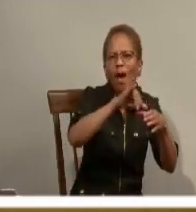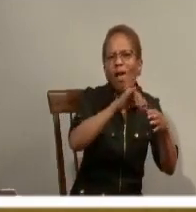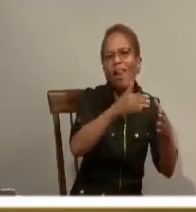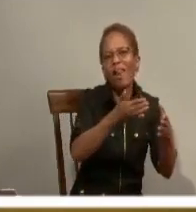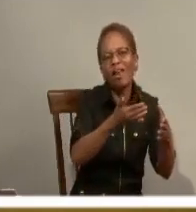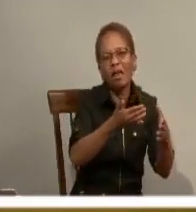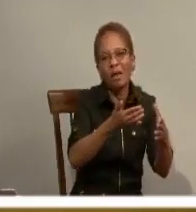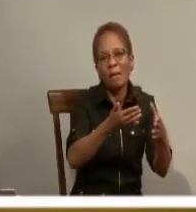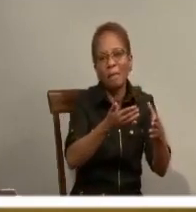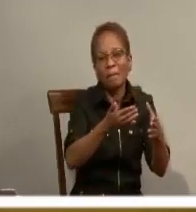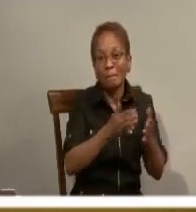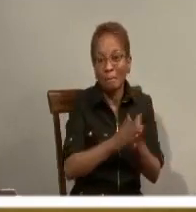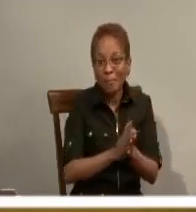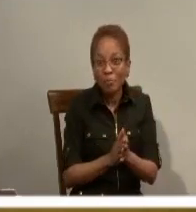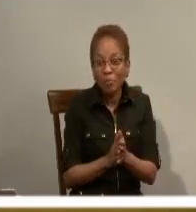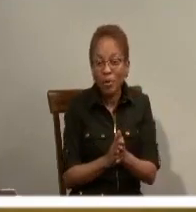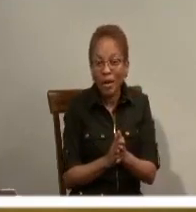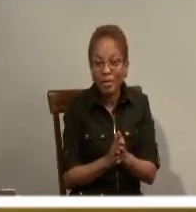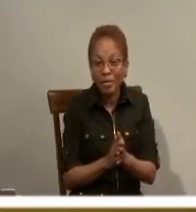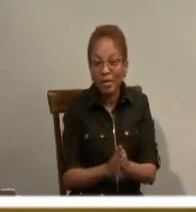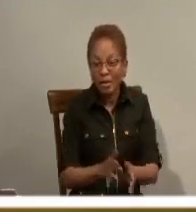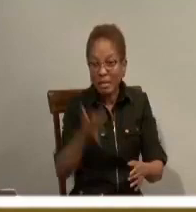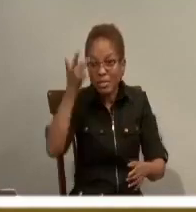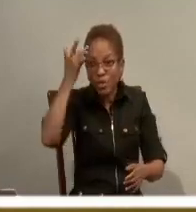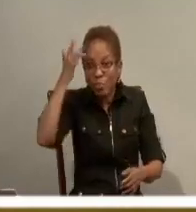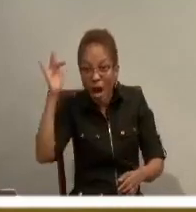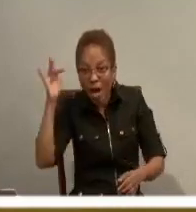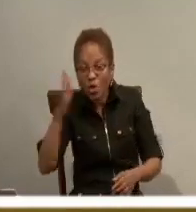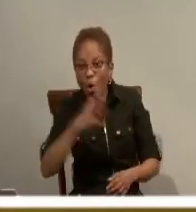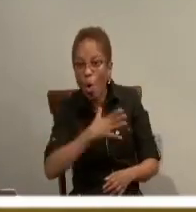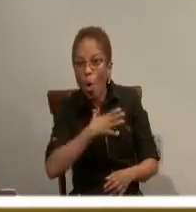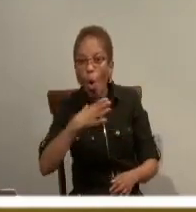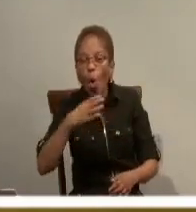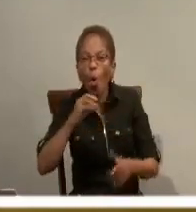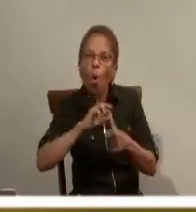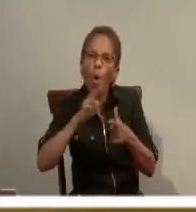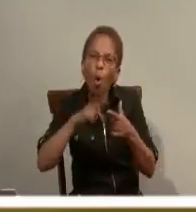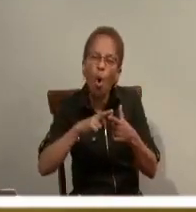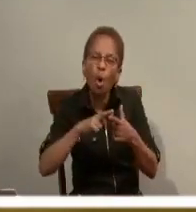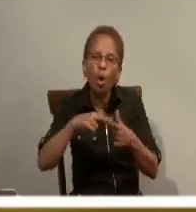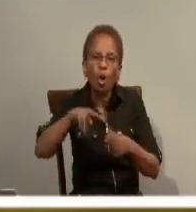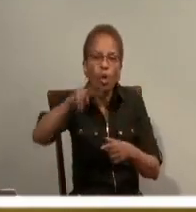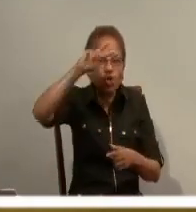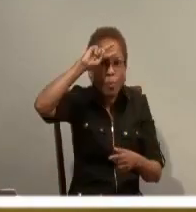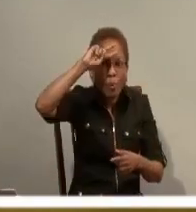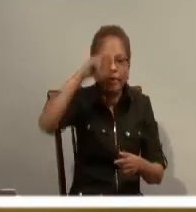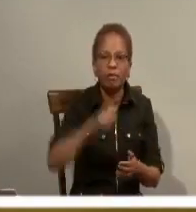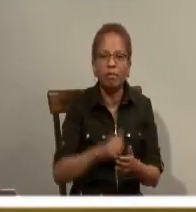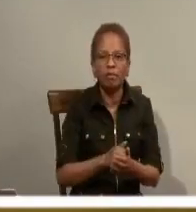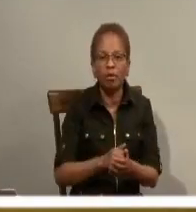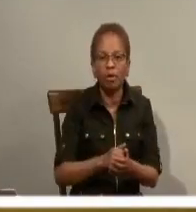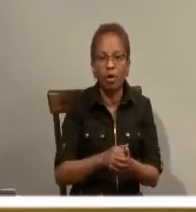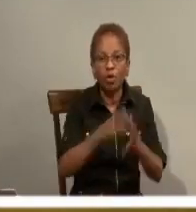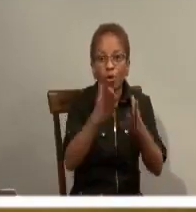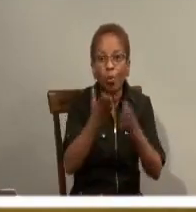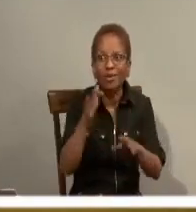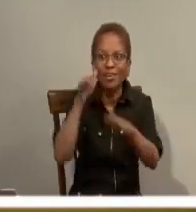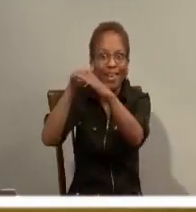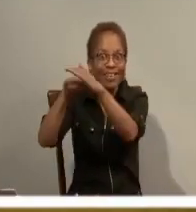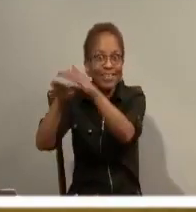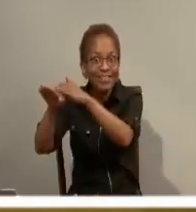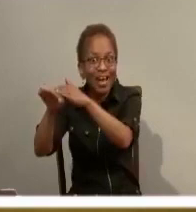or foolish. And that's what will determine whether we find ourselves inside or outside.